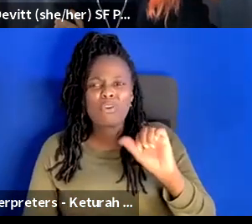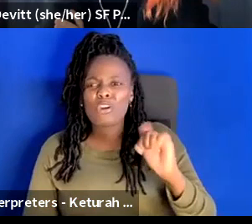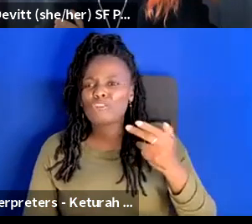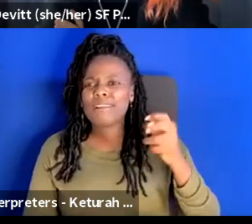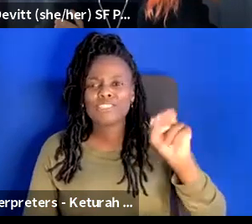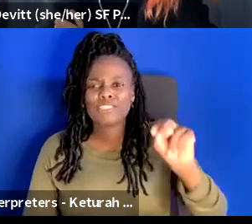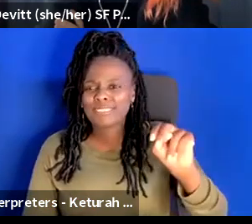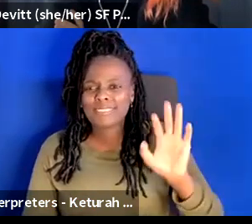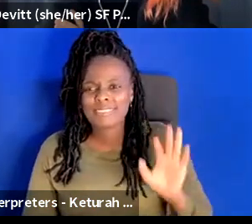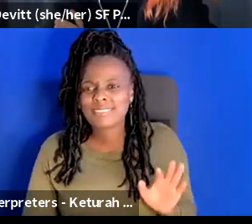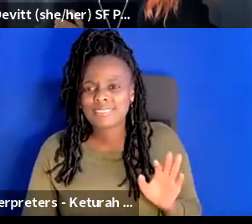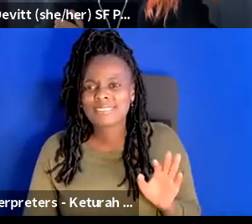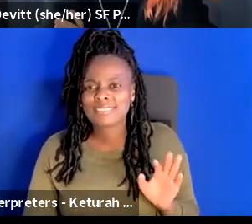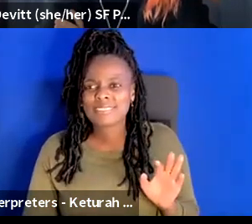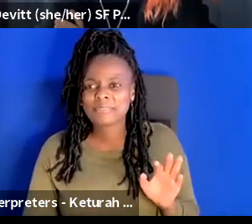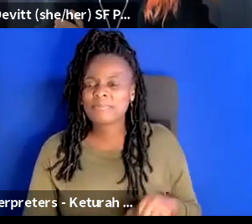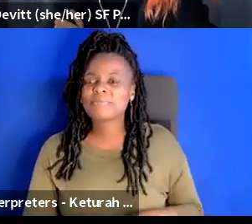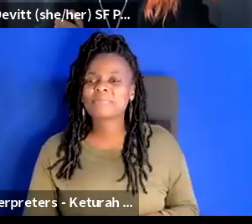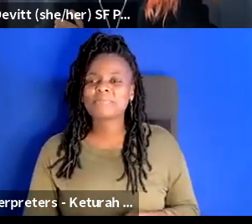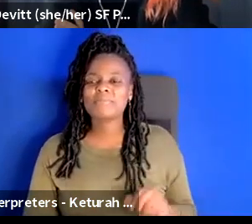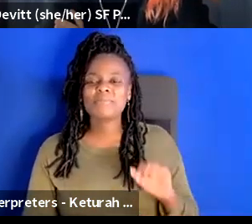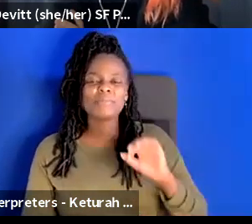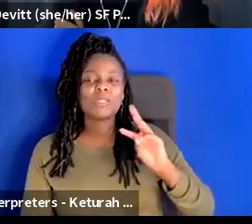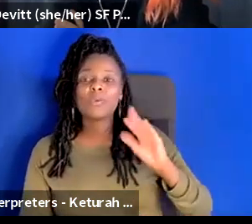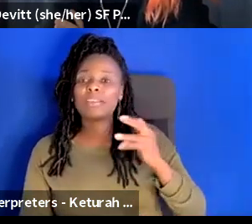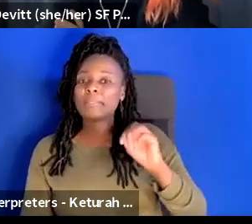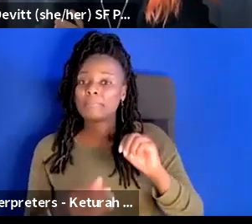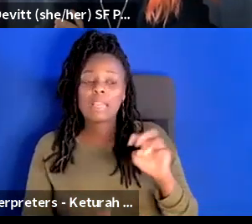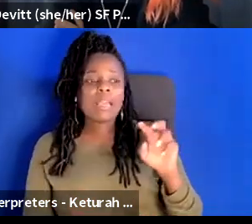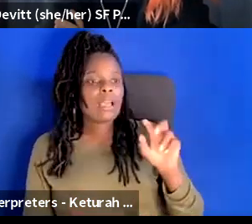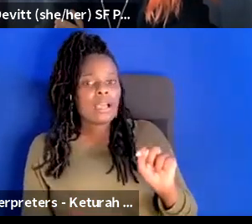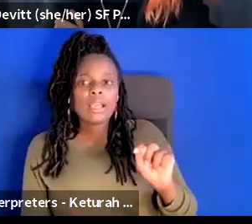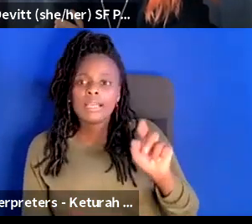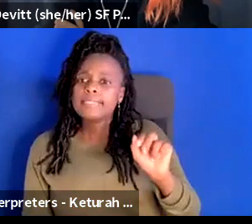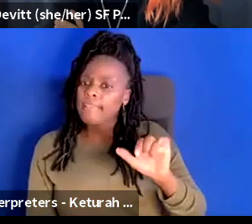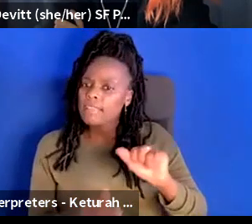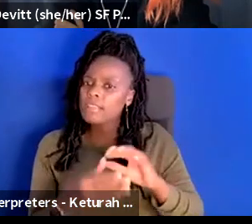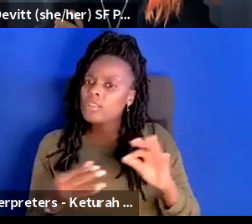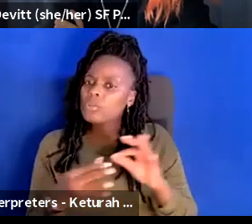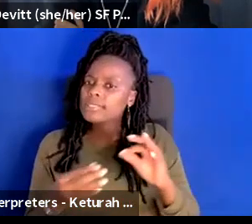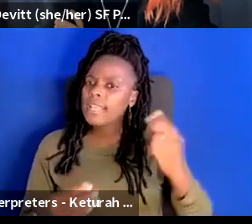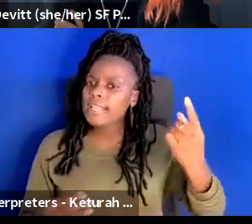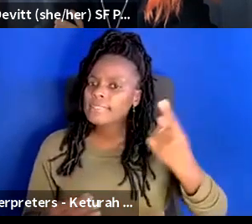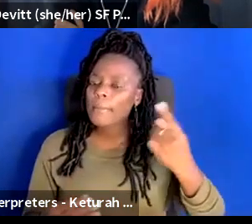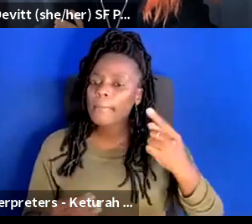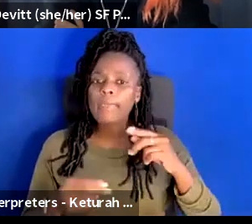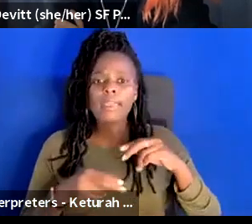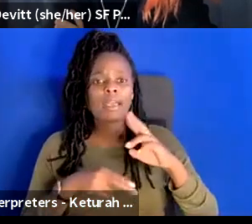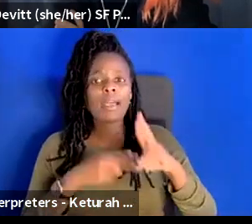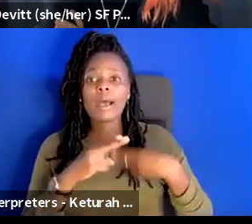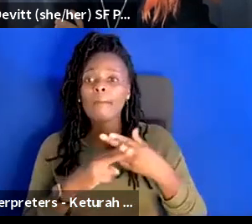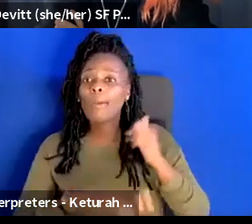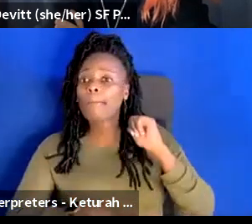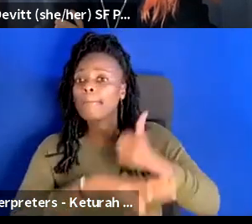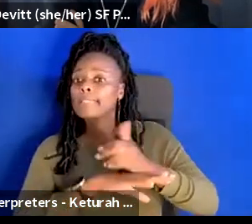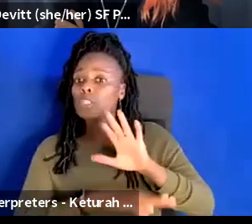don't box me it is it is what it is David you said something earlier about um basing your philosophy around this